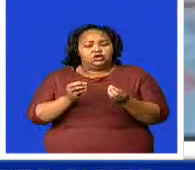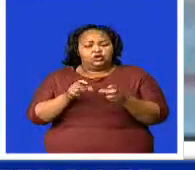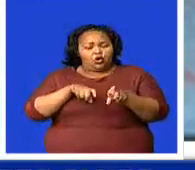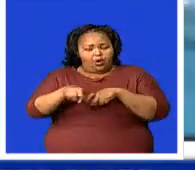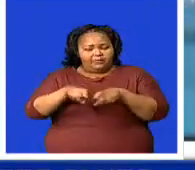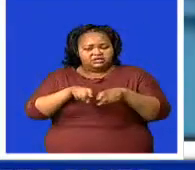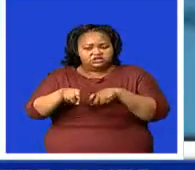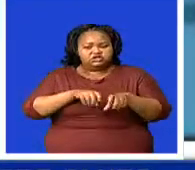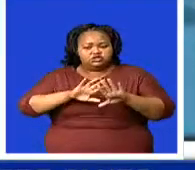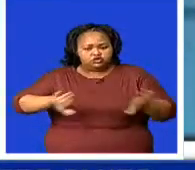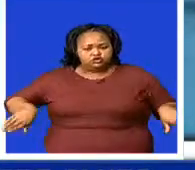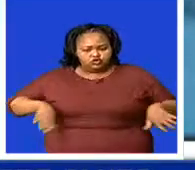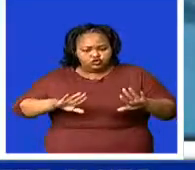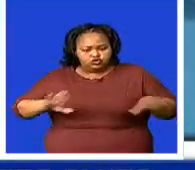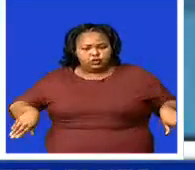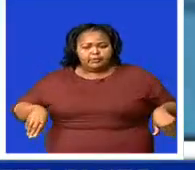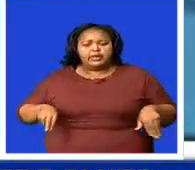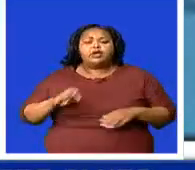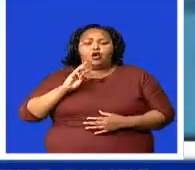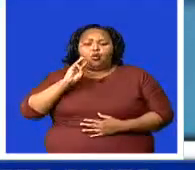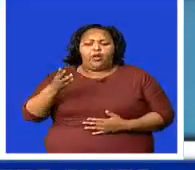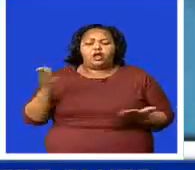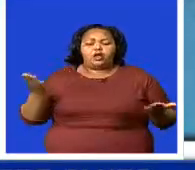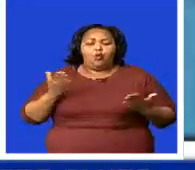clubs will gather for a competition.